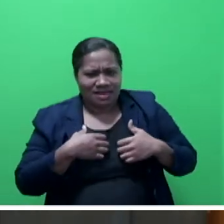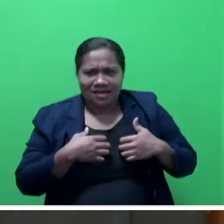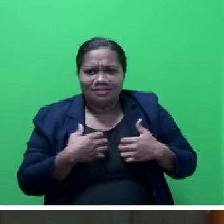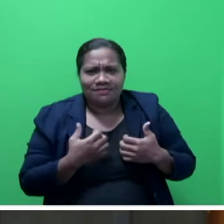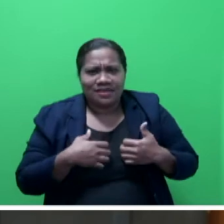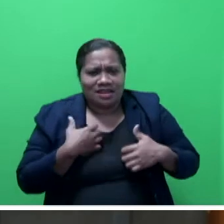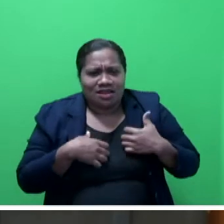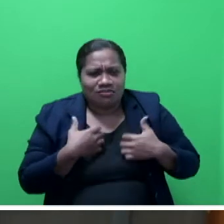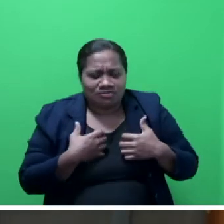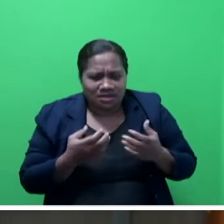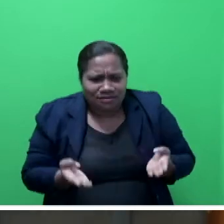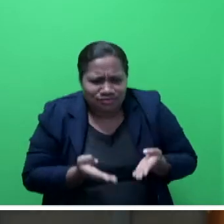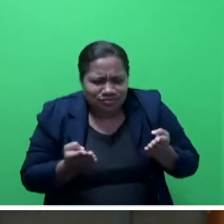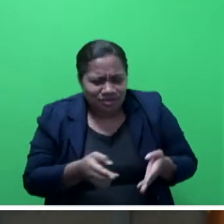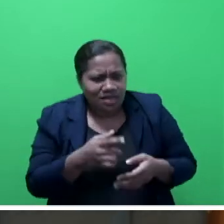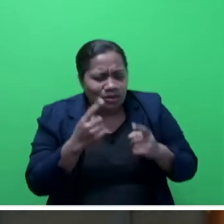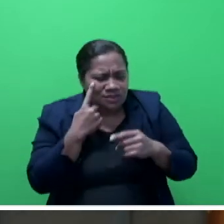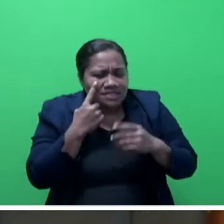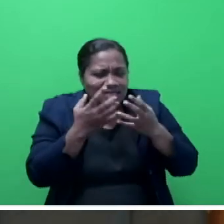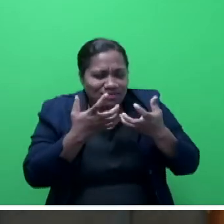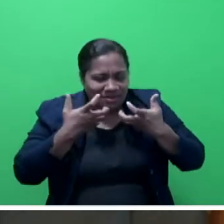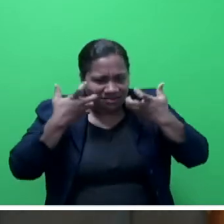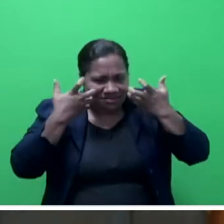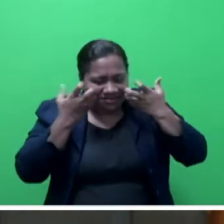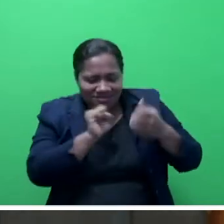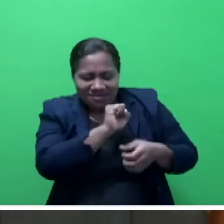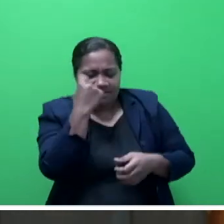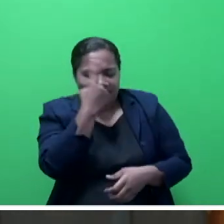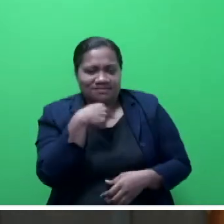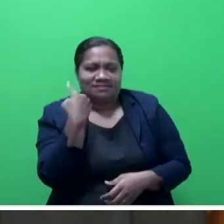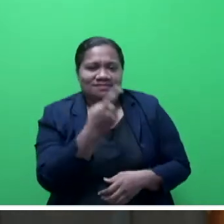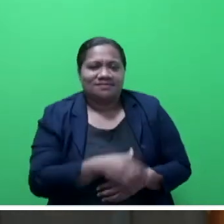on their way to three years of sustained work and skills development.